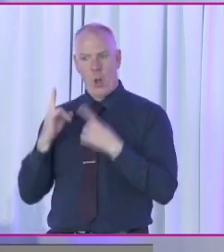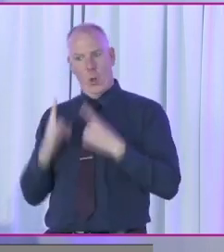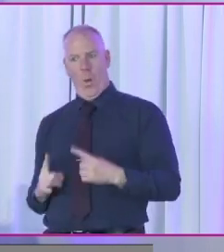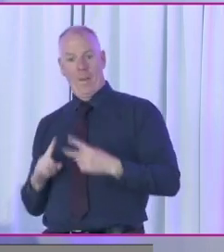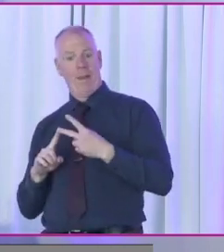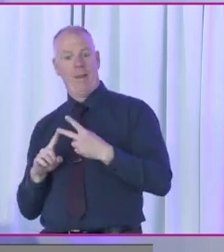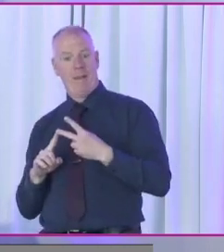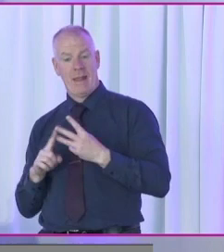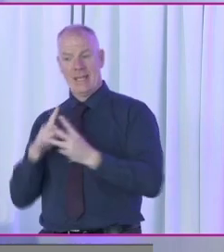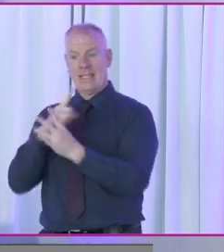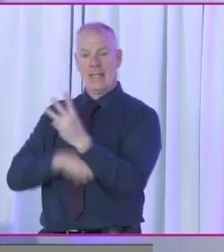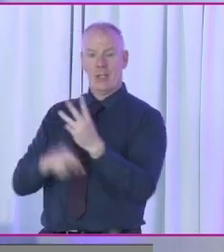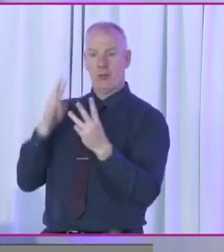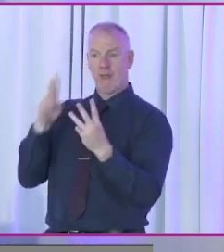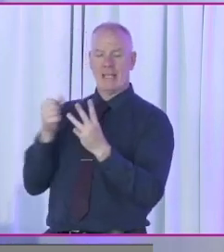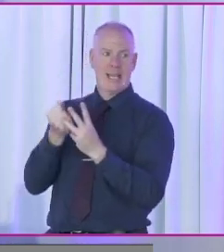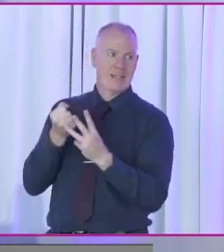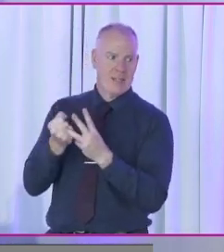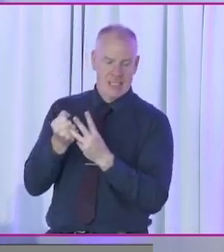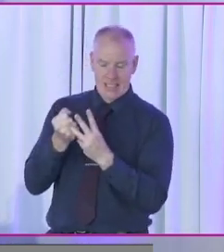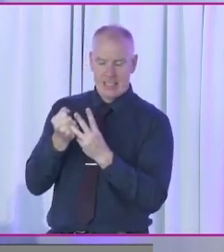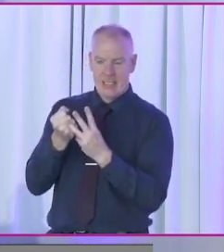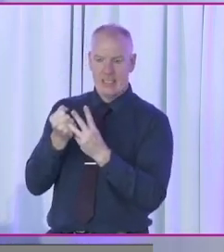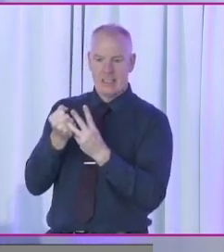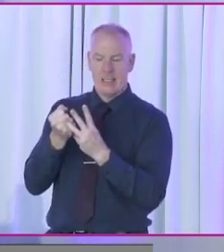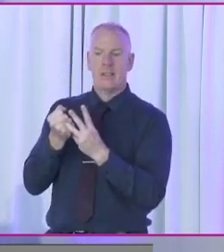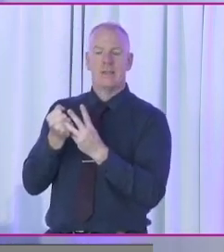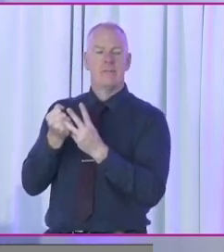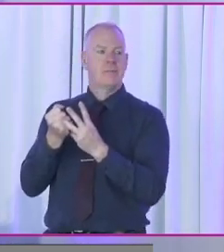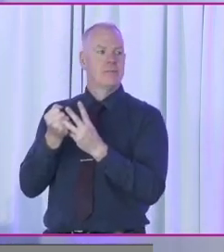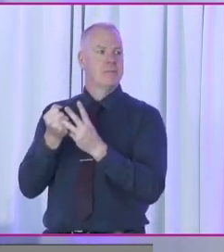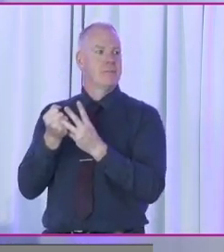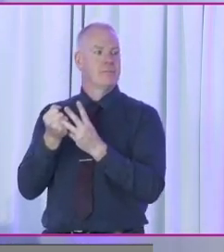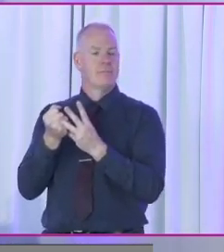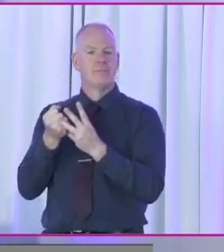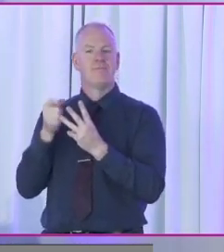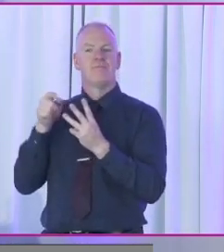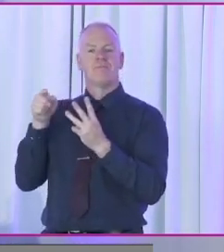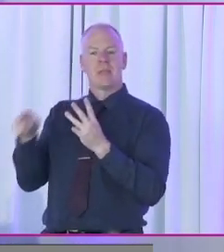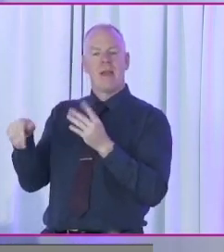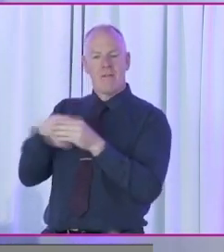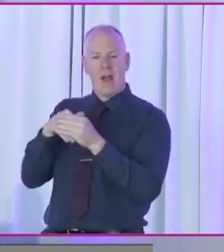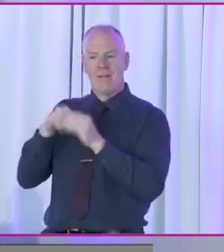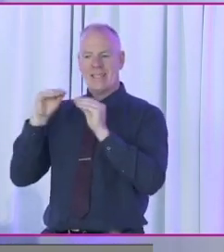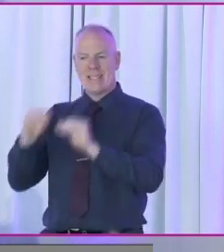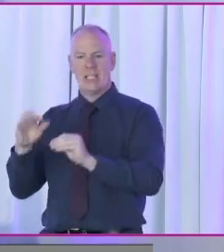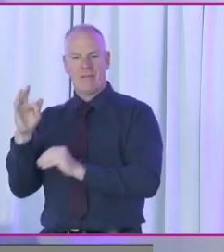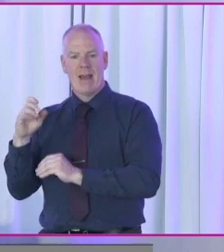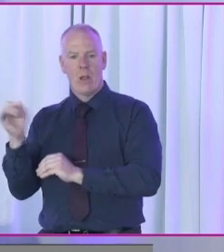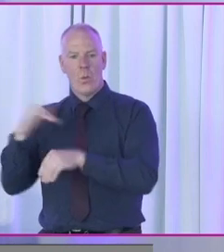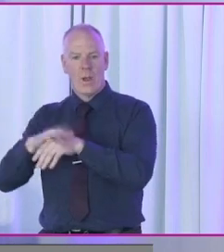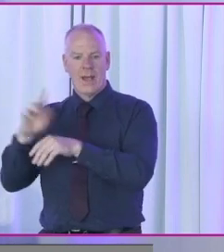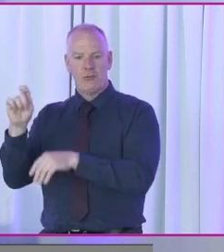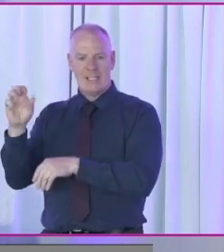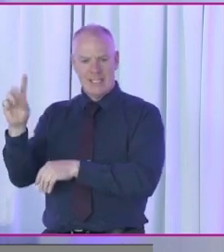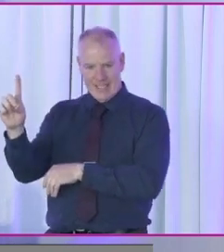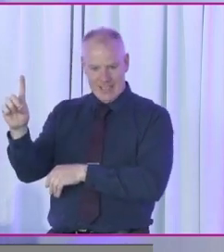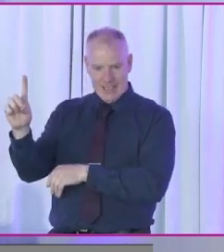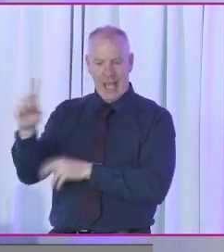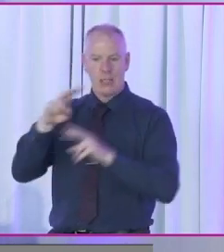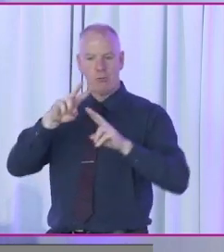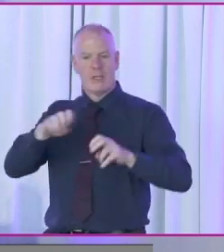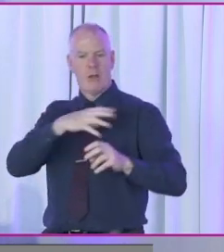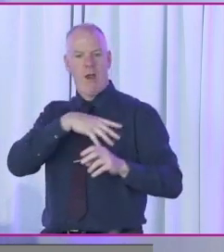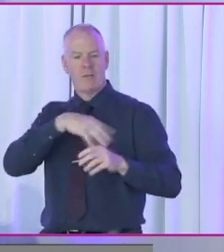and disability rights activist and advocate. He's an adjunct teaching fellow in Trinity College, Dublin, and a research